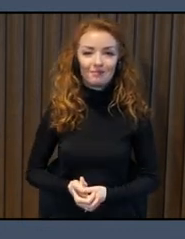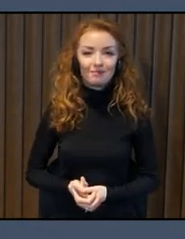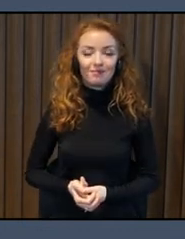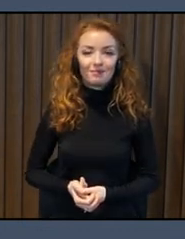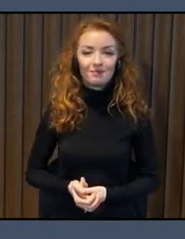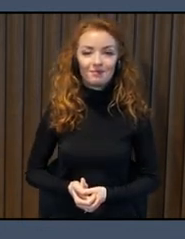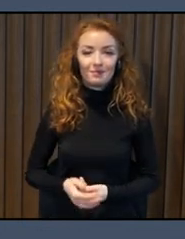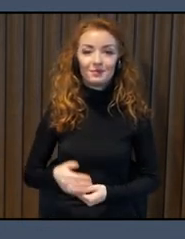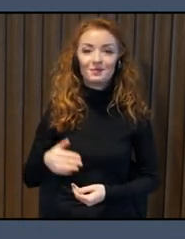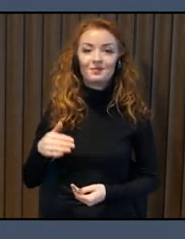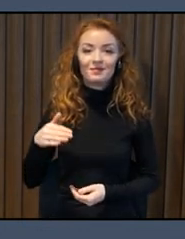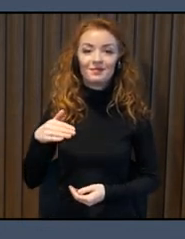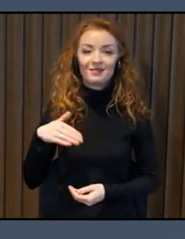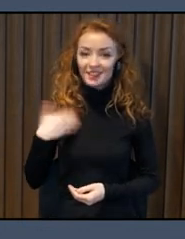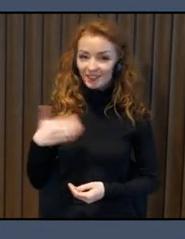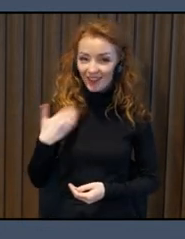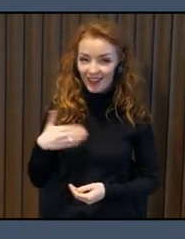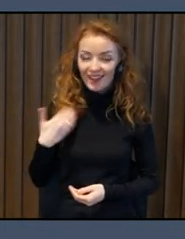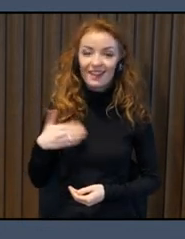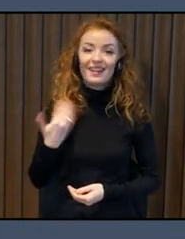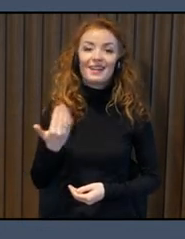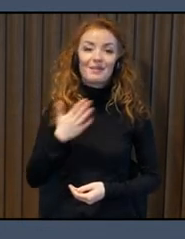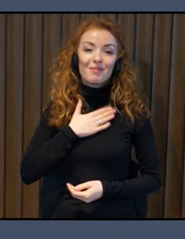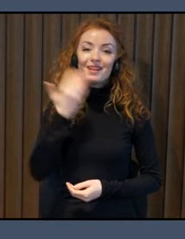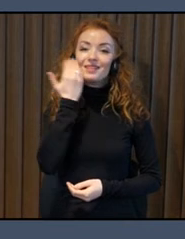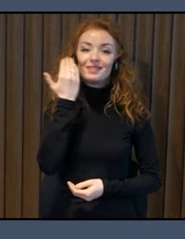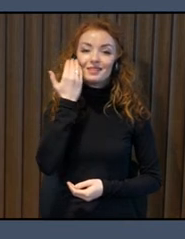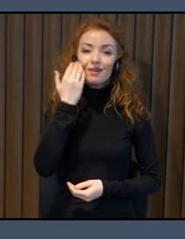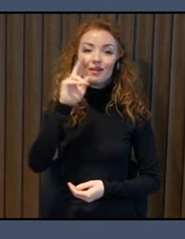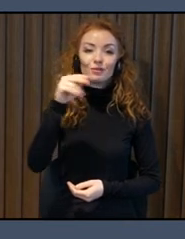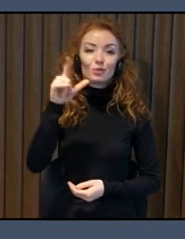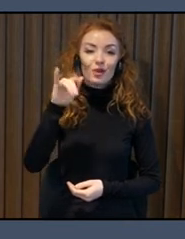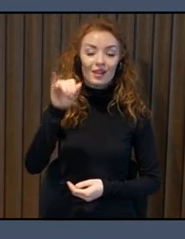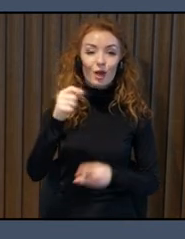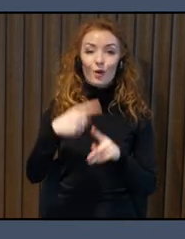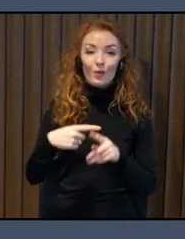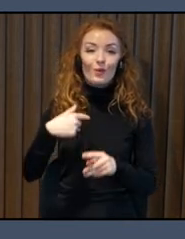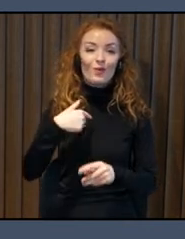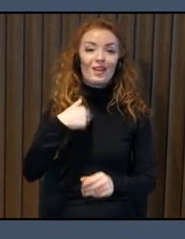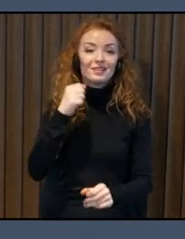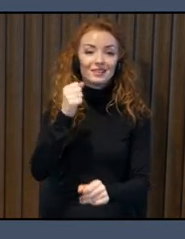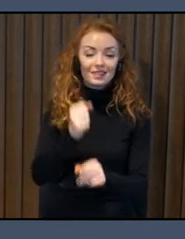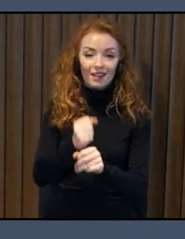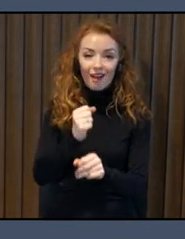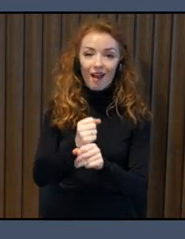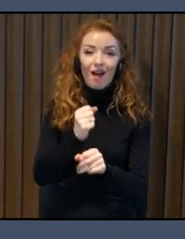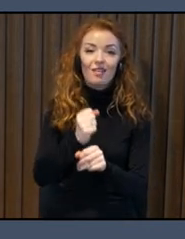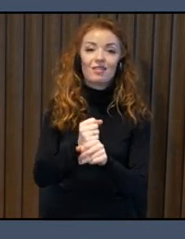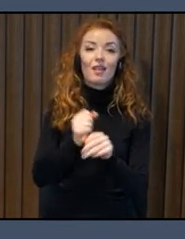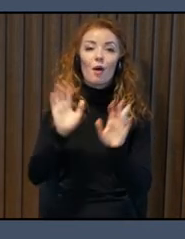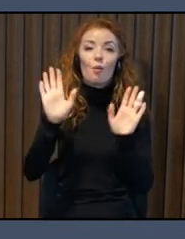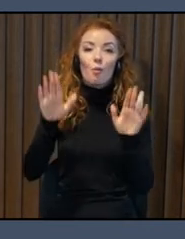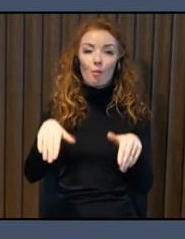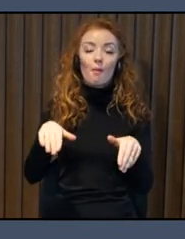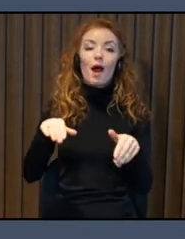Hi, my name is Julia Sjöderbrandt and I work as a strategic traffic planner at the planning and development department